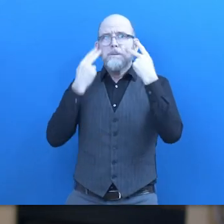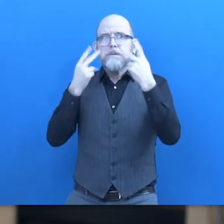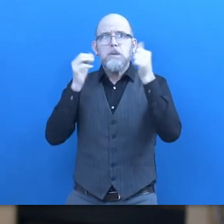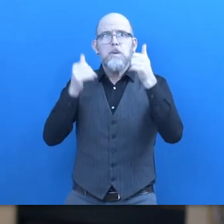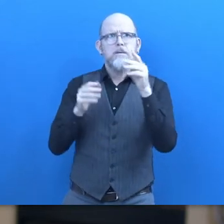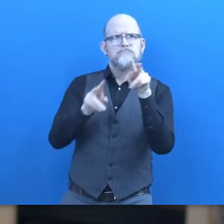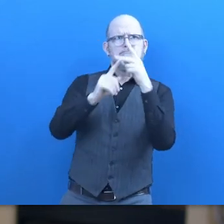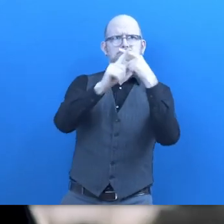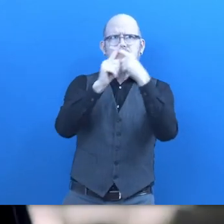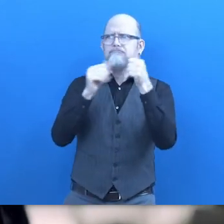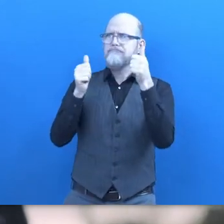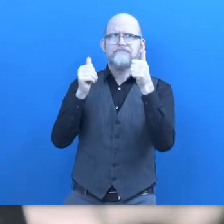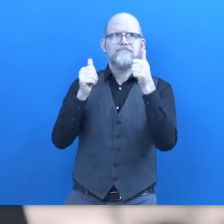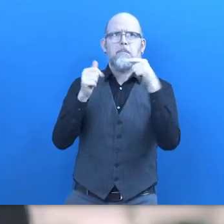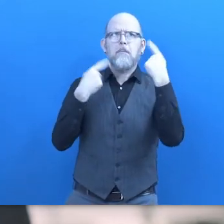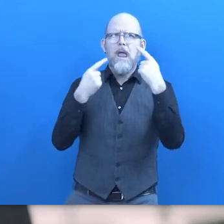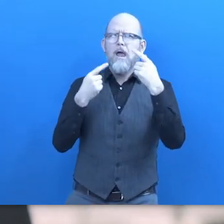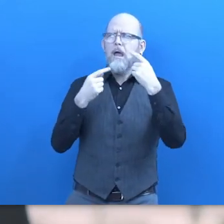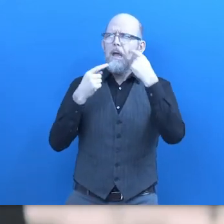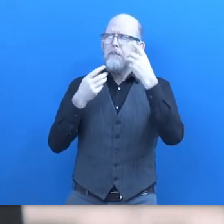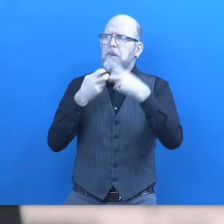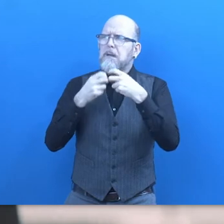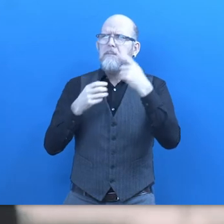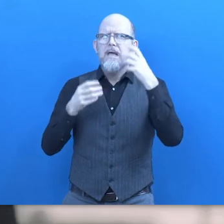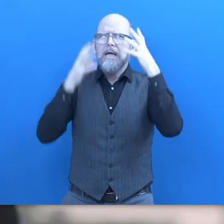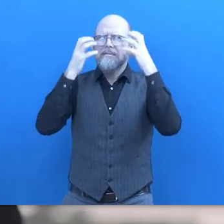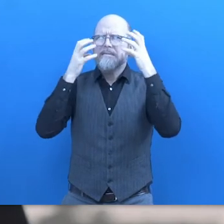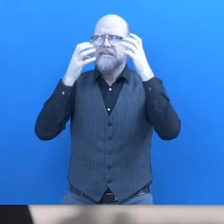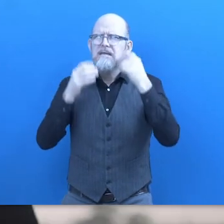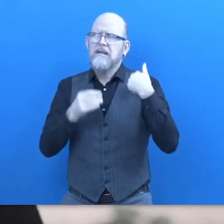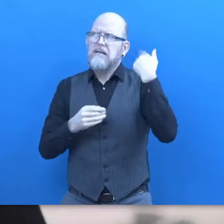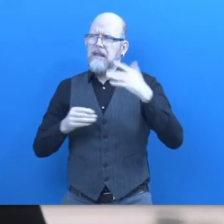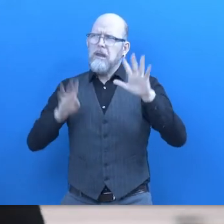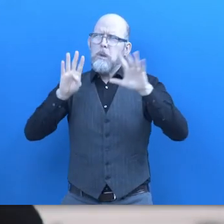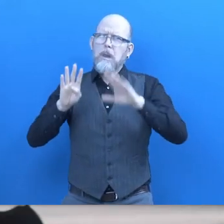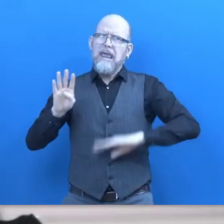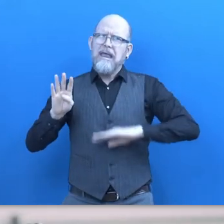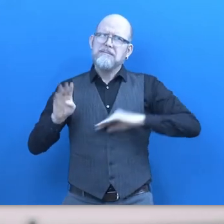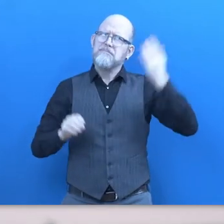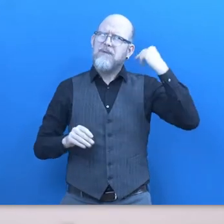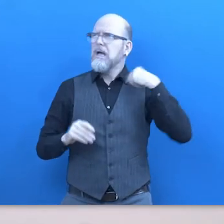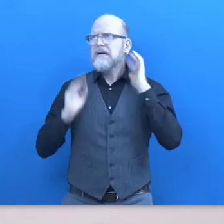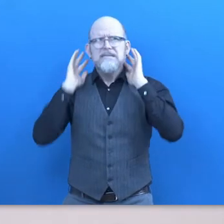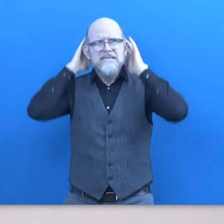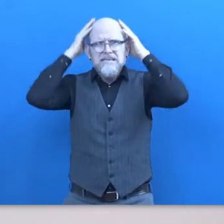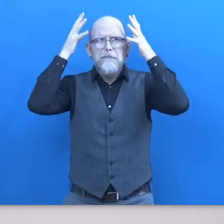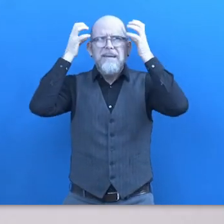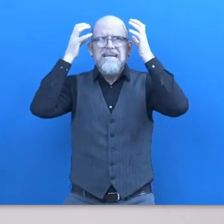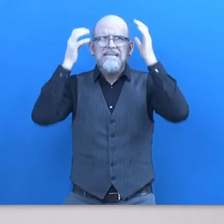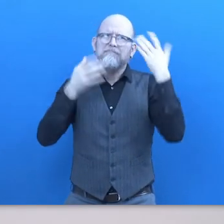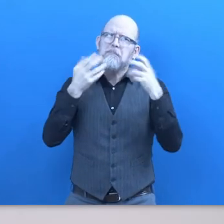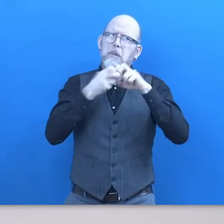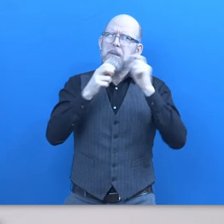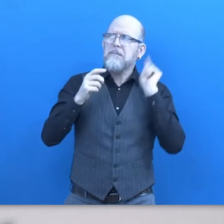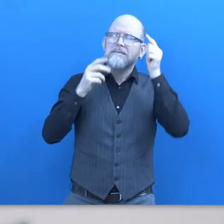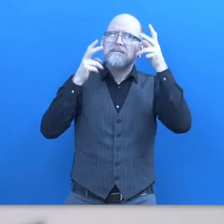wrong with my eyes and I had suffered from migraines from the time I was nine years old so I thought maybe it had something to do with my headaches and I went